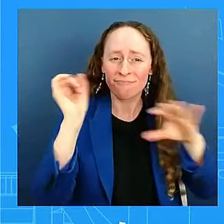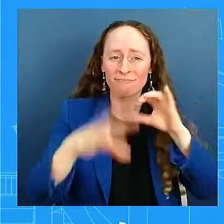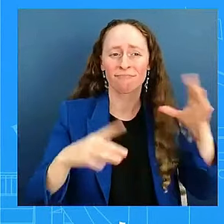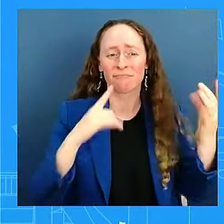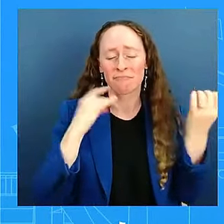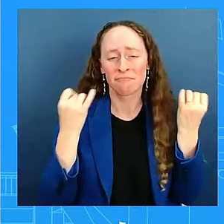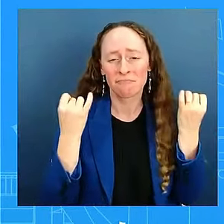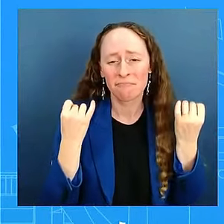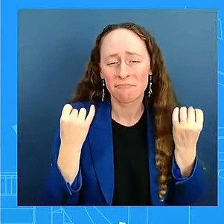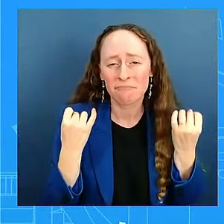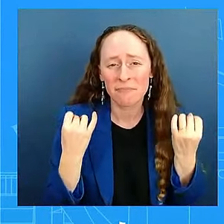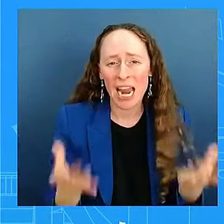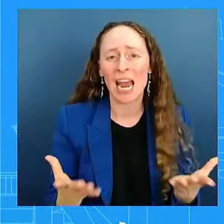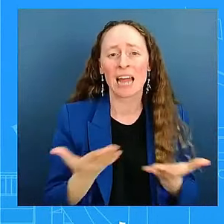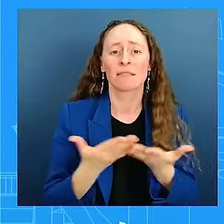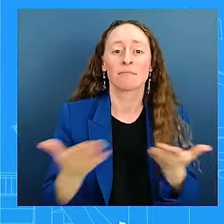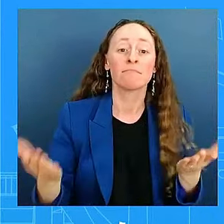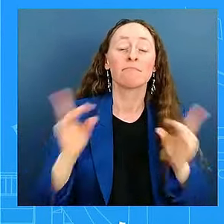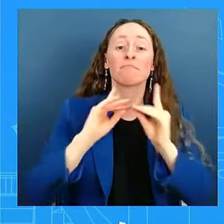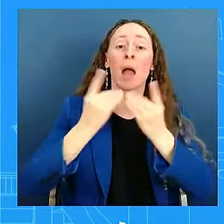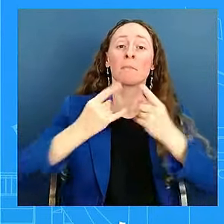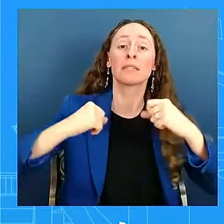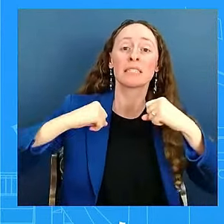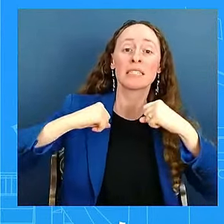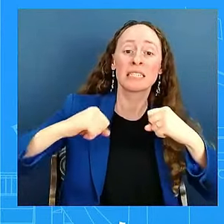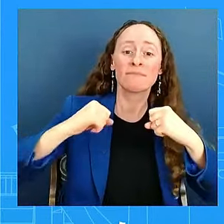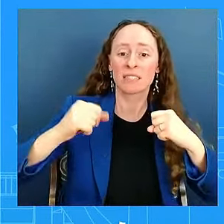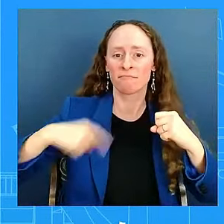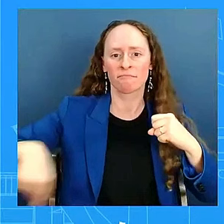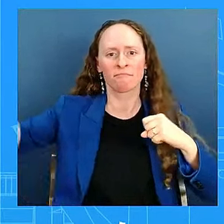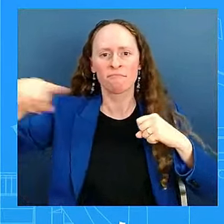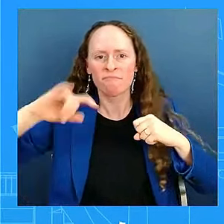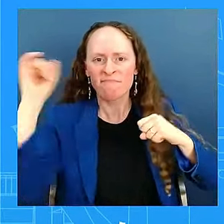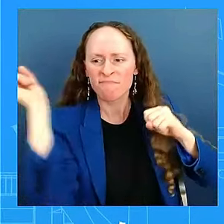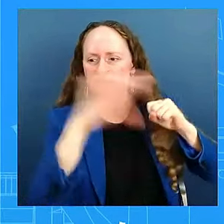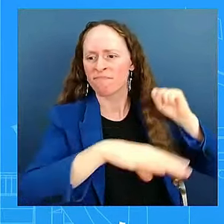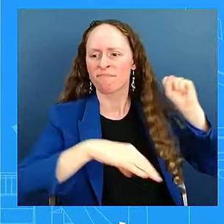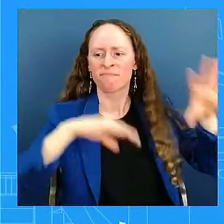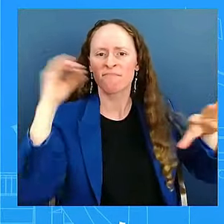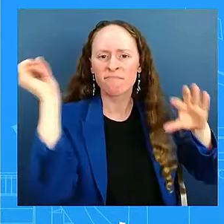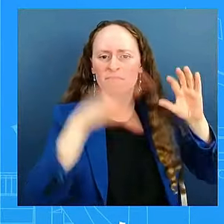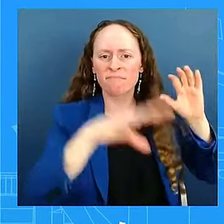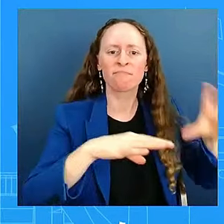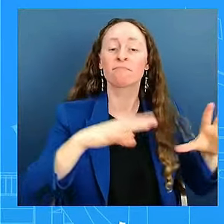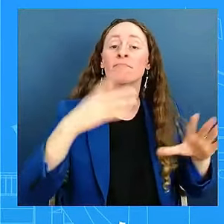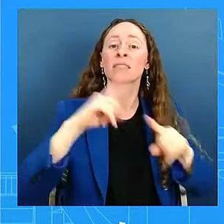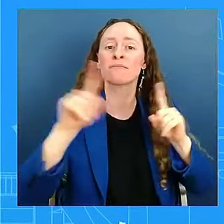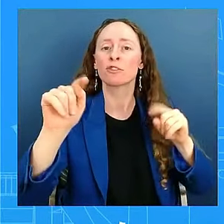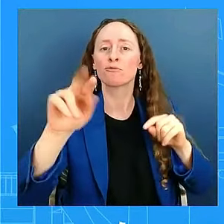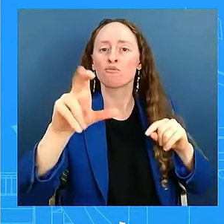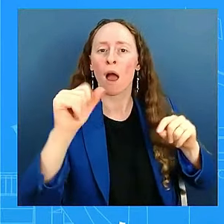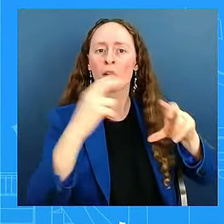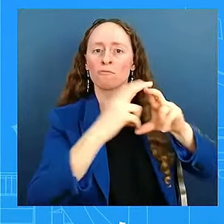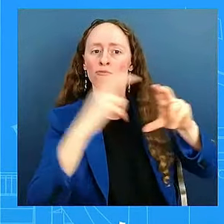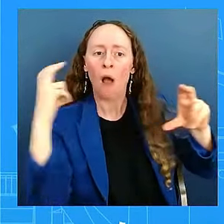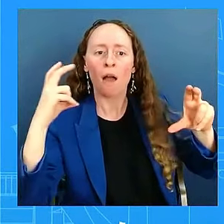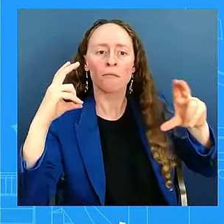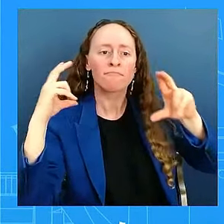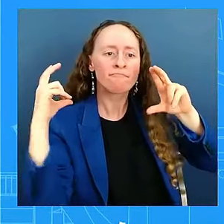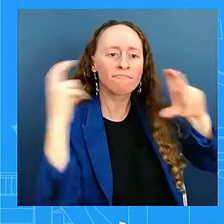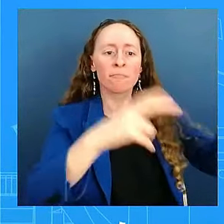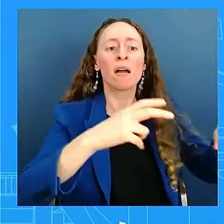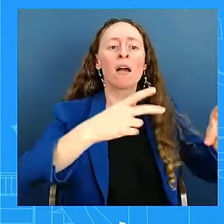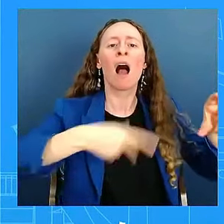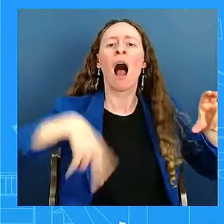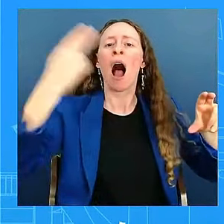just wanted to make sure you guys have that. Those are the numbers as they are today, the most accurate. And I just have one more thing at the top and